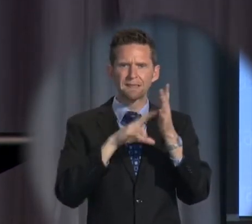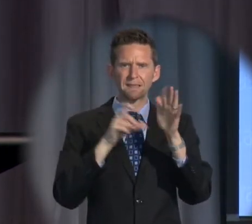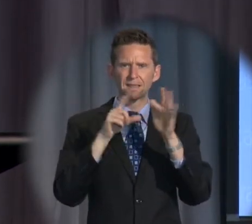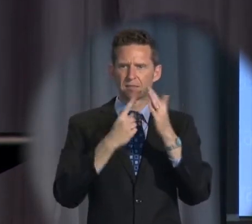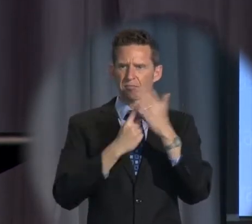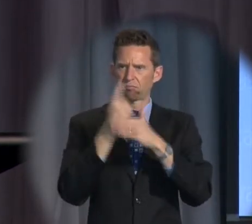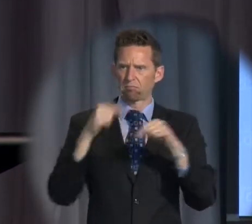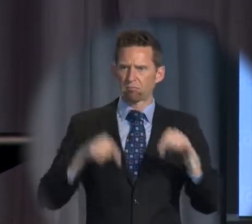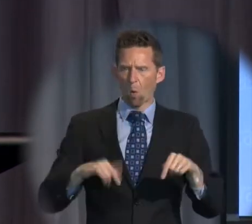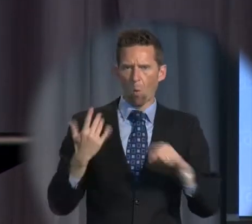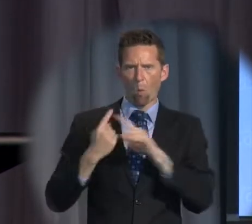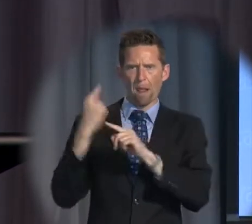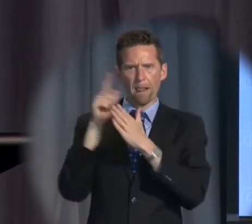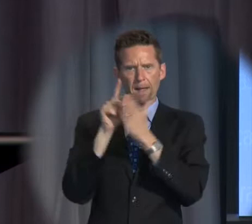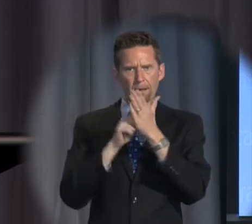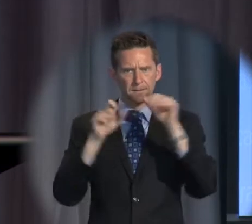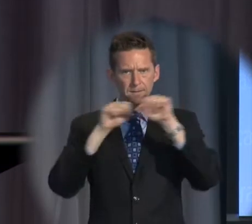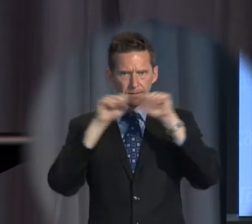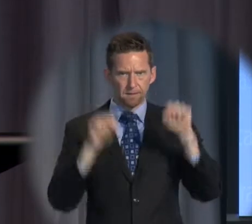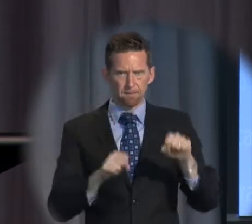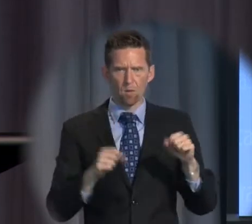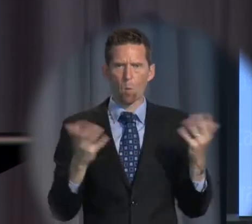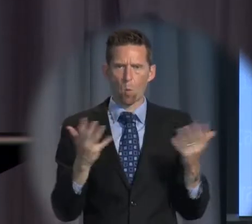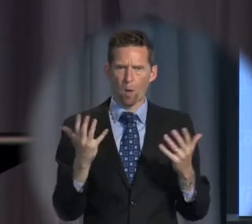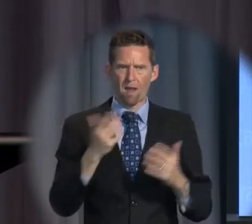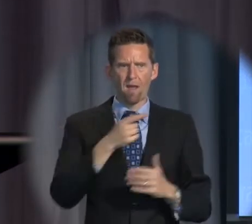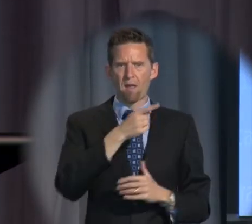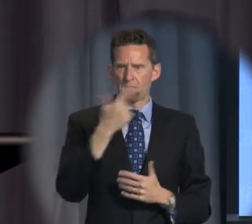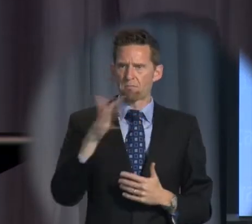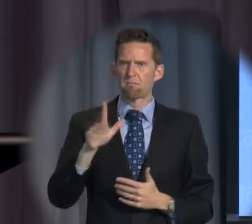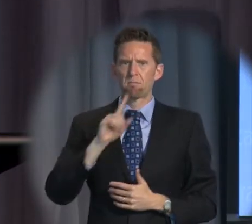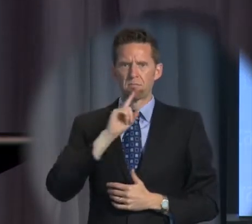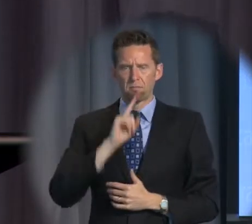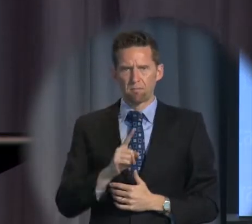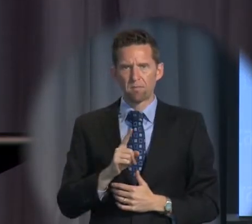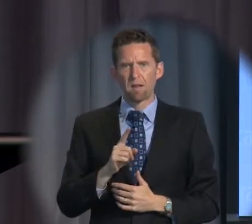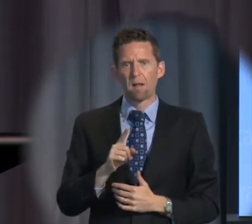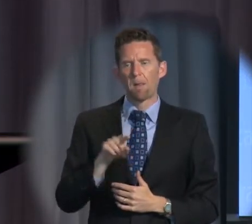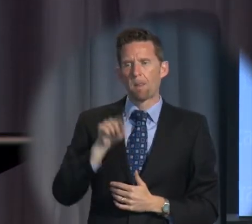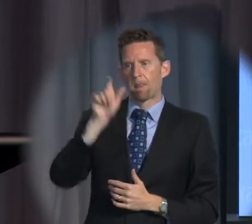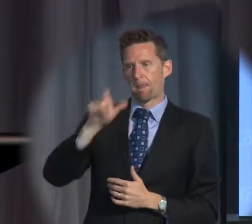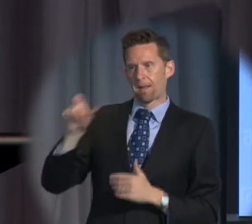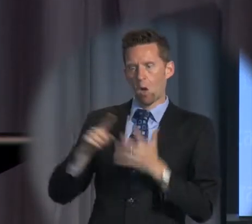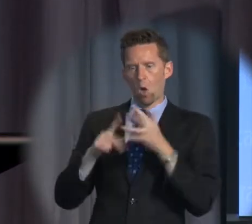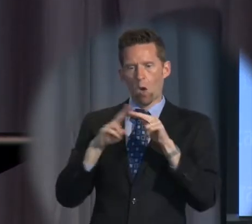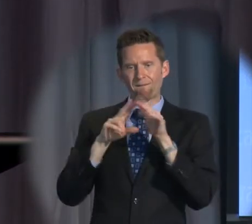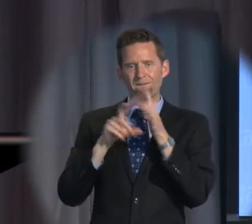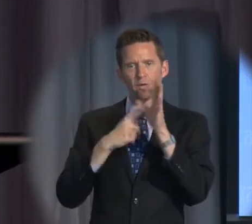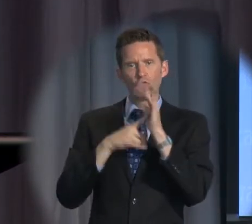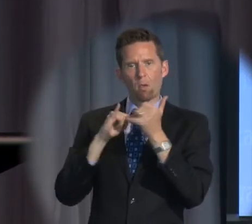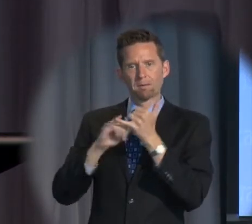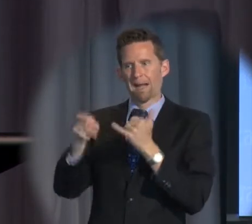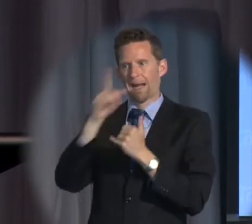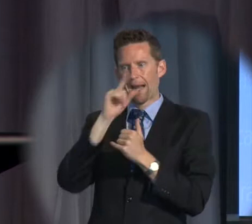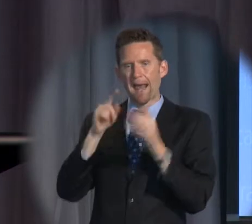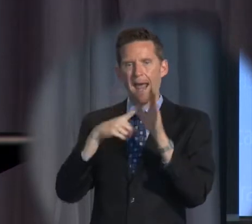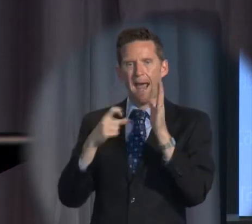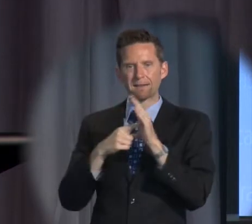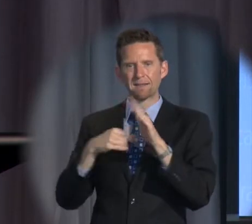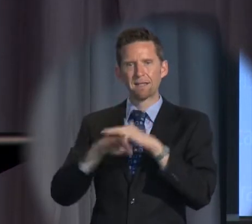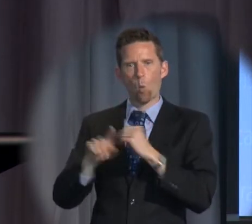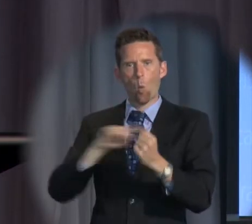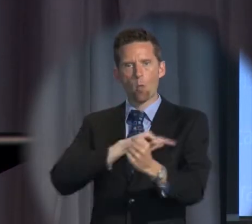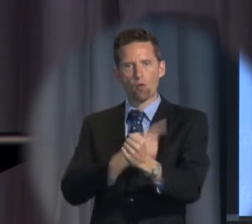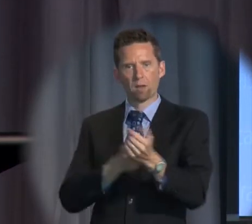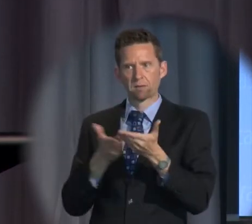comparable legal system where you have explicitly stated that the officials, in effect, can act in an authorised way